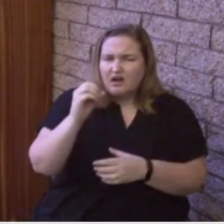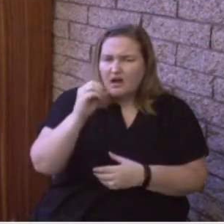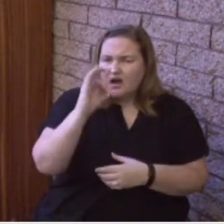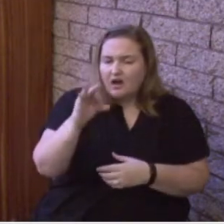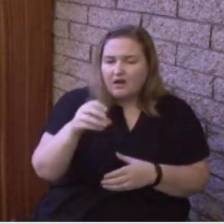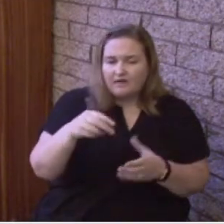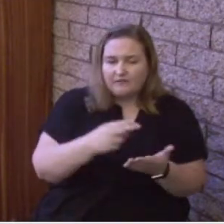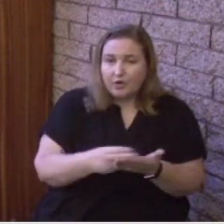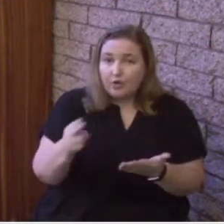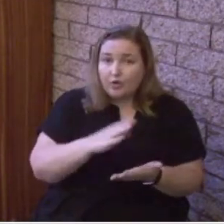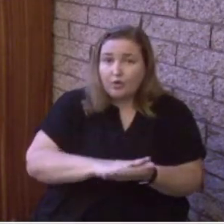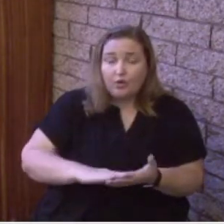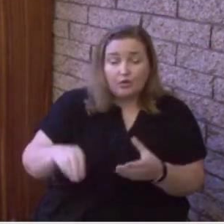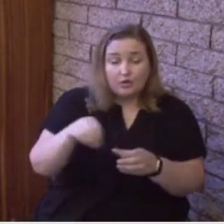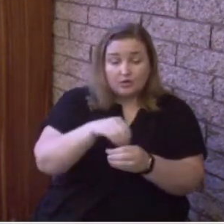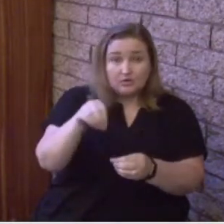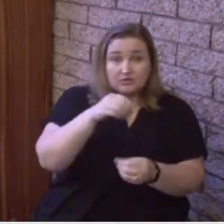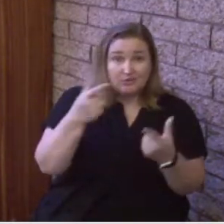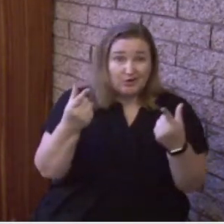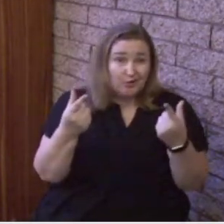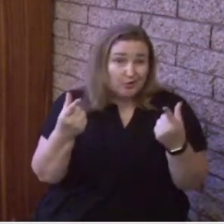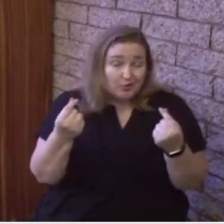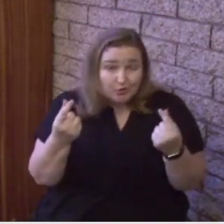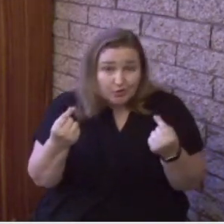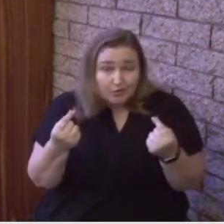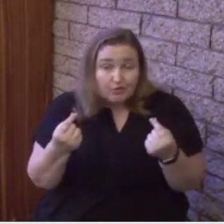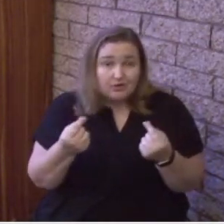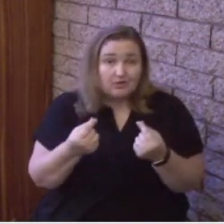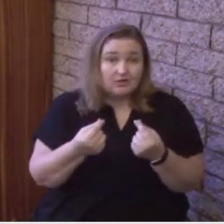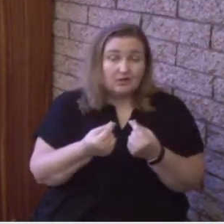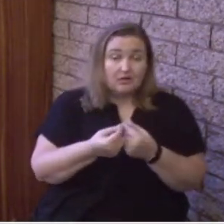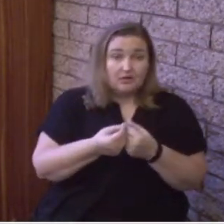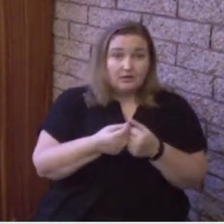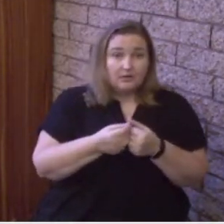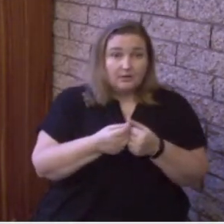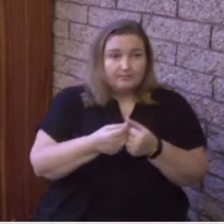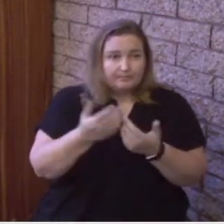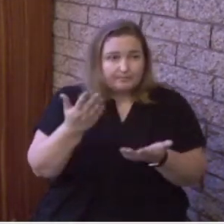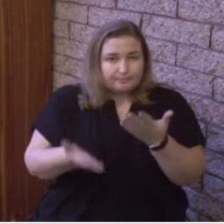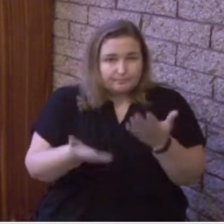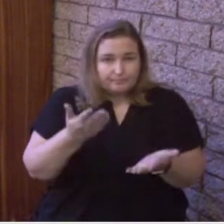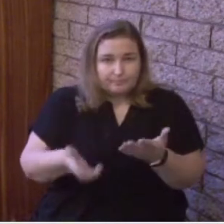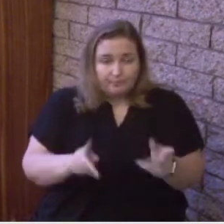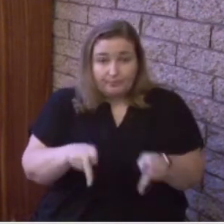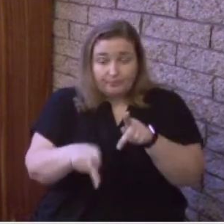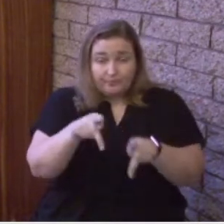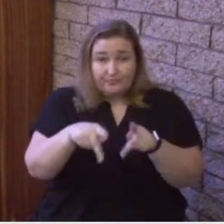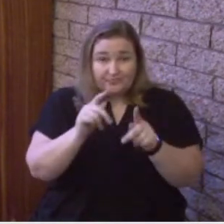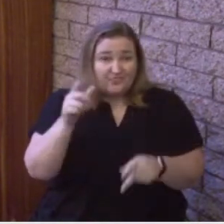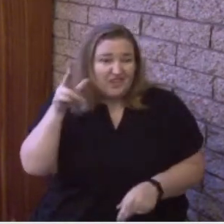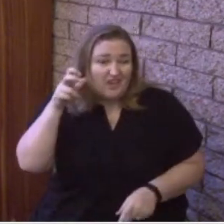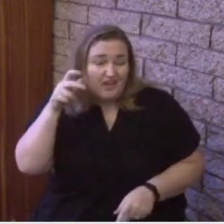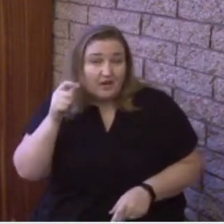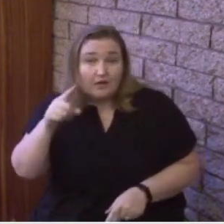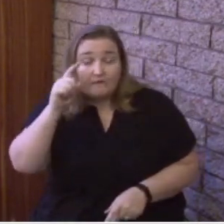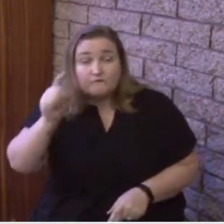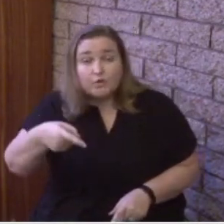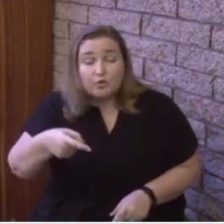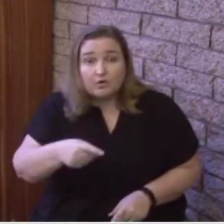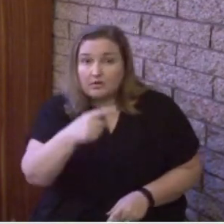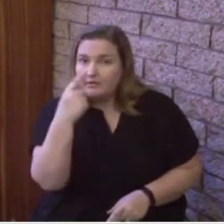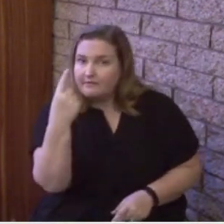that all these people were beginning to hear maybe for the first time what we now call the gospel.